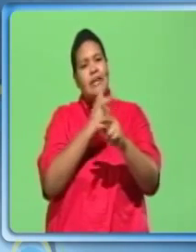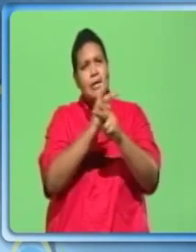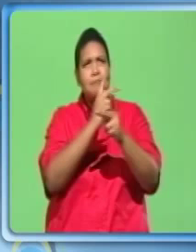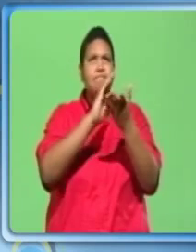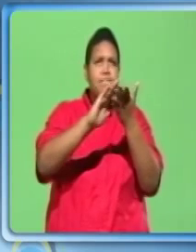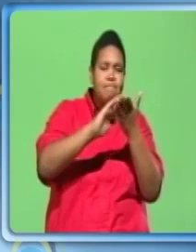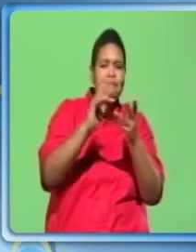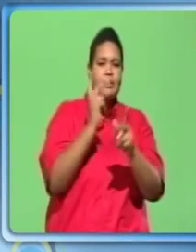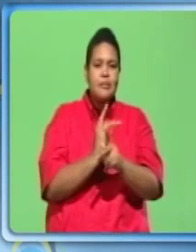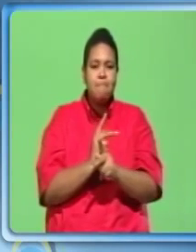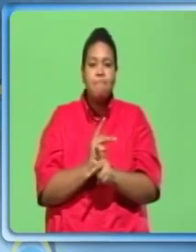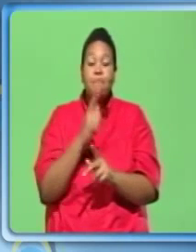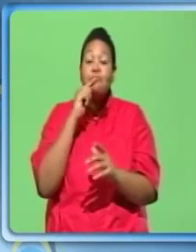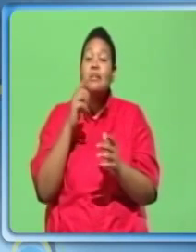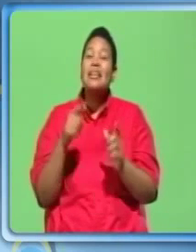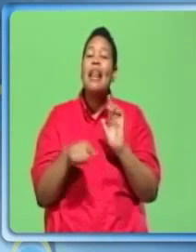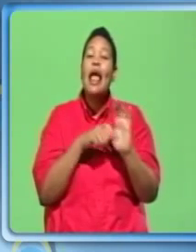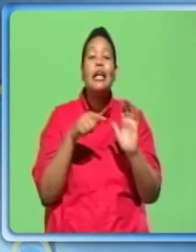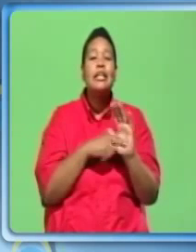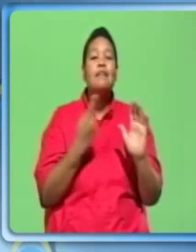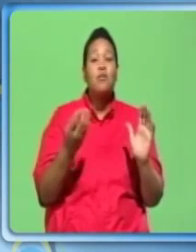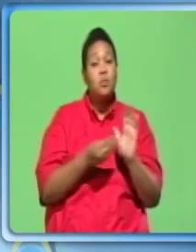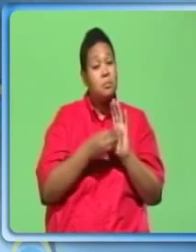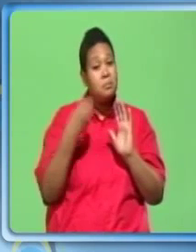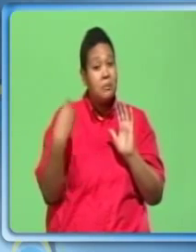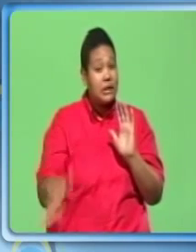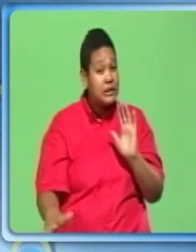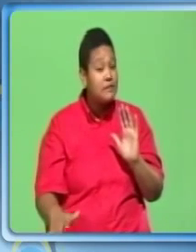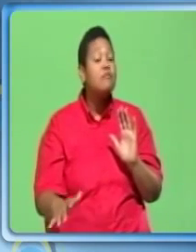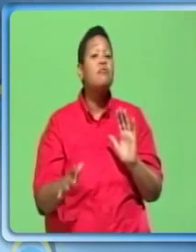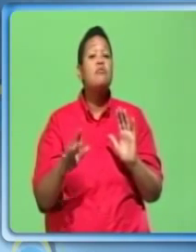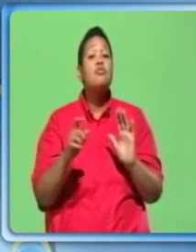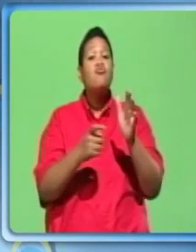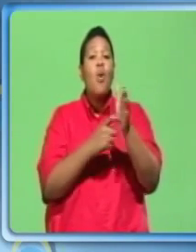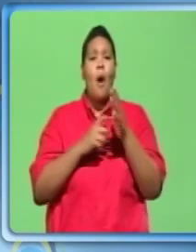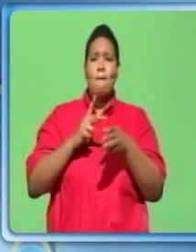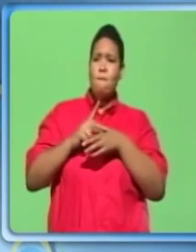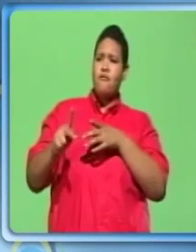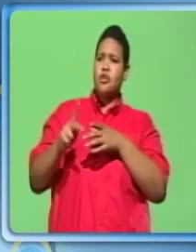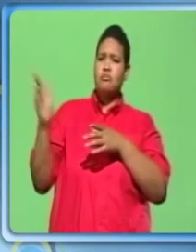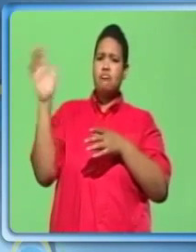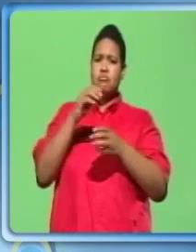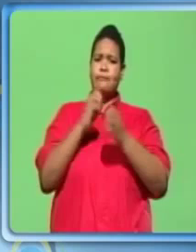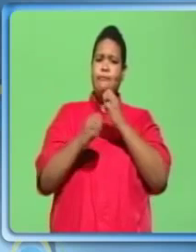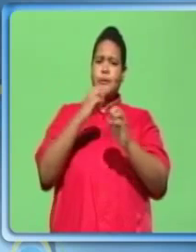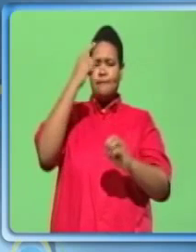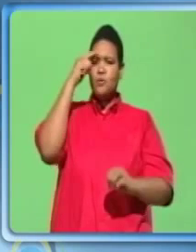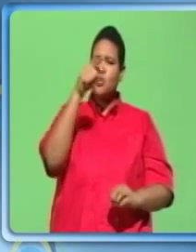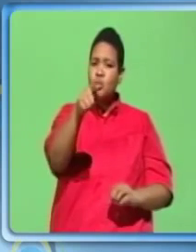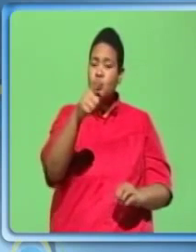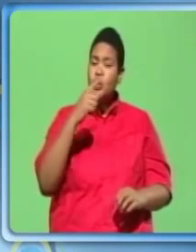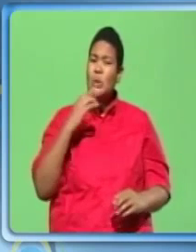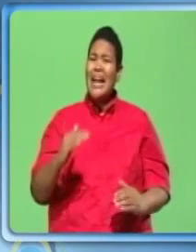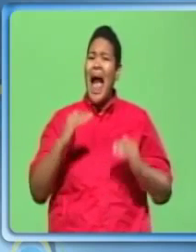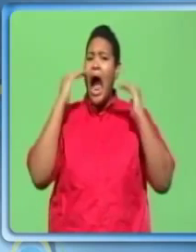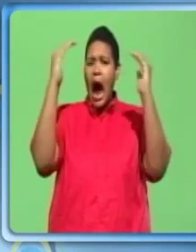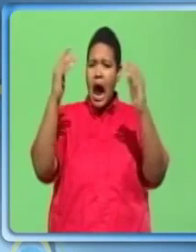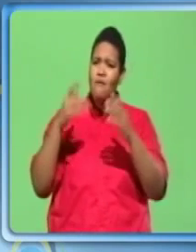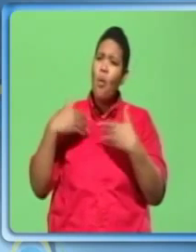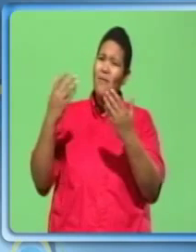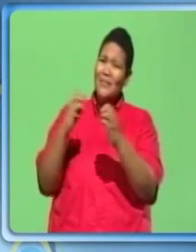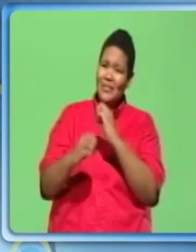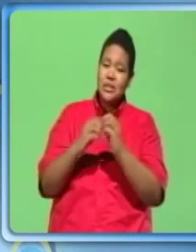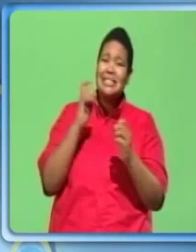Disadvantages, expensive. Usually requires professional insulation. High maintenance. Tends to rot,